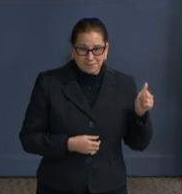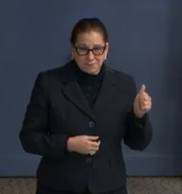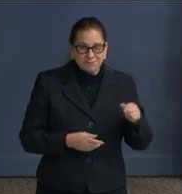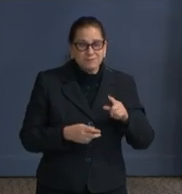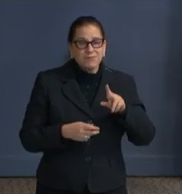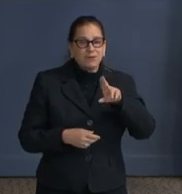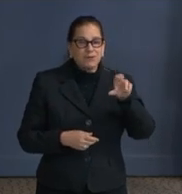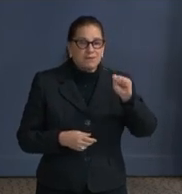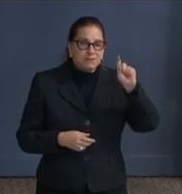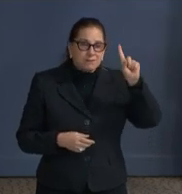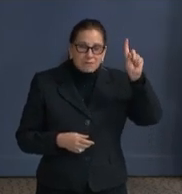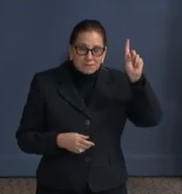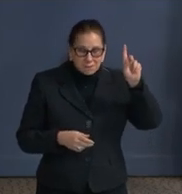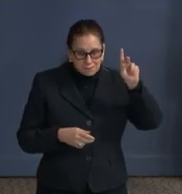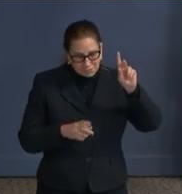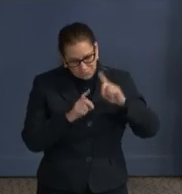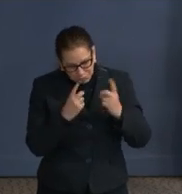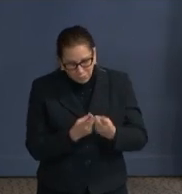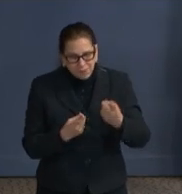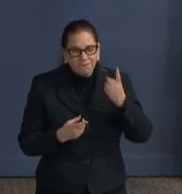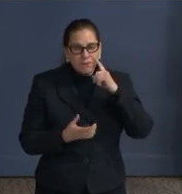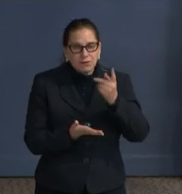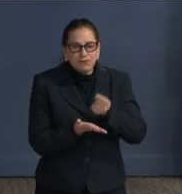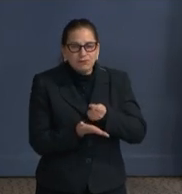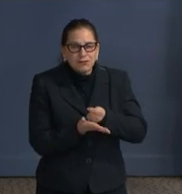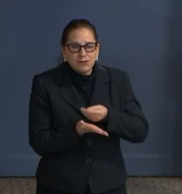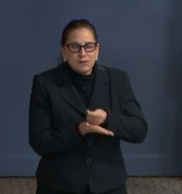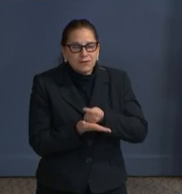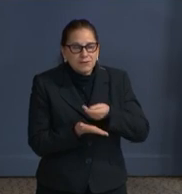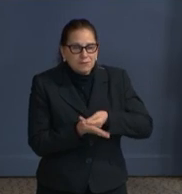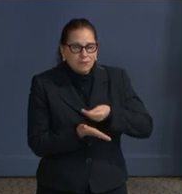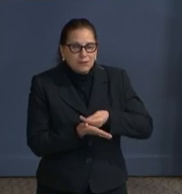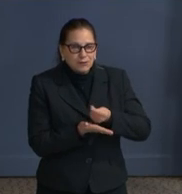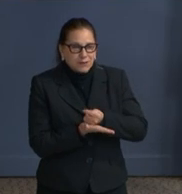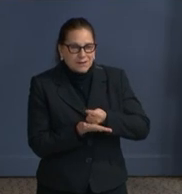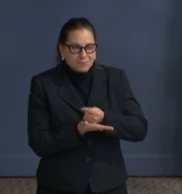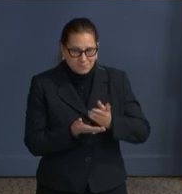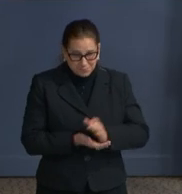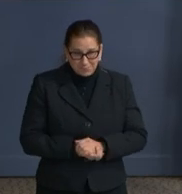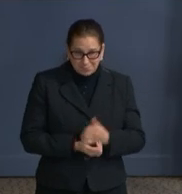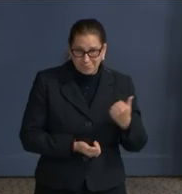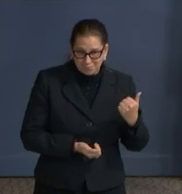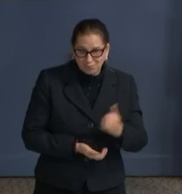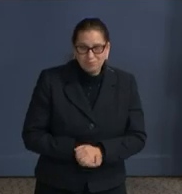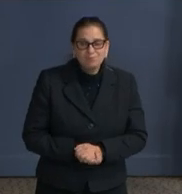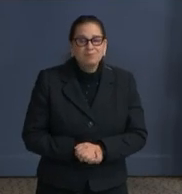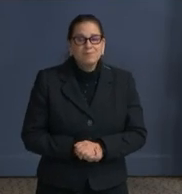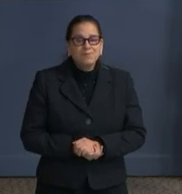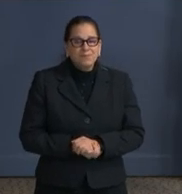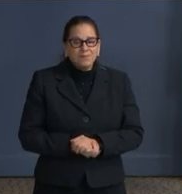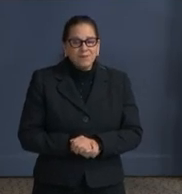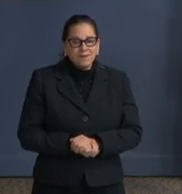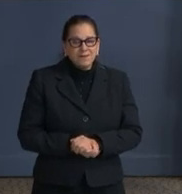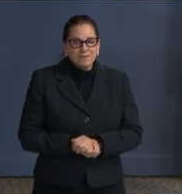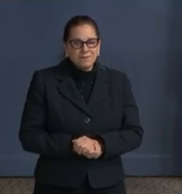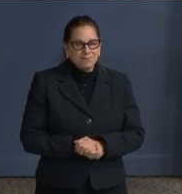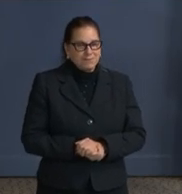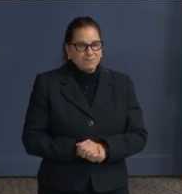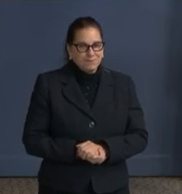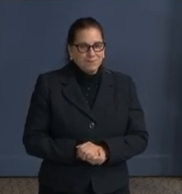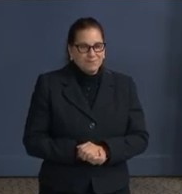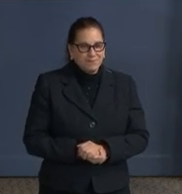Treasury, serving as senior advisor to the assistant secretary for management and chief financial officer.